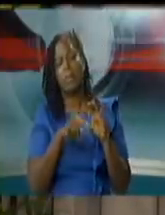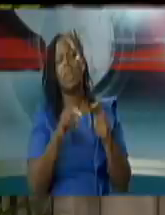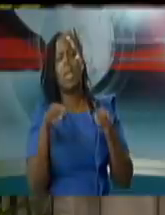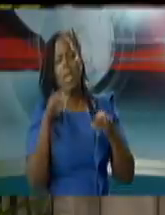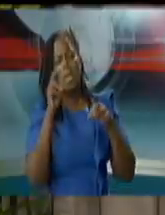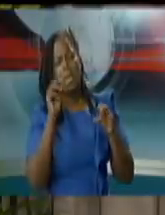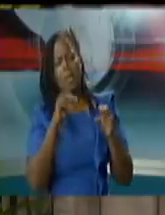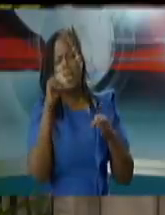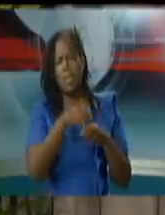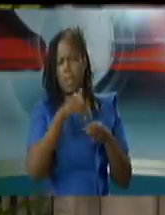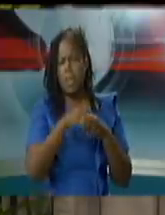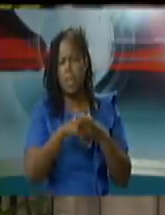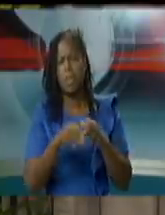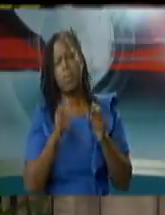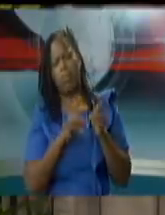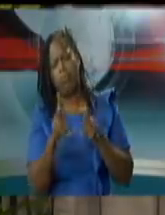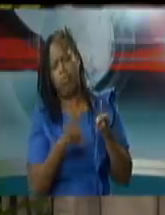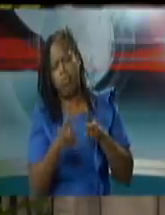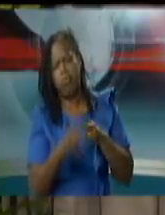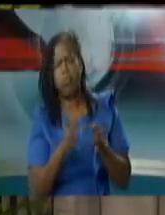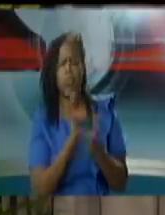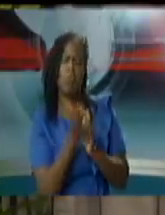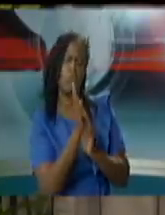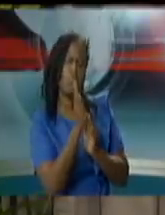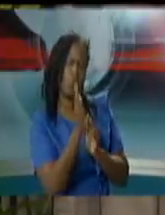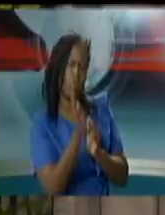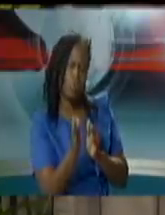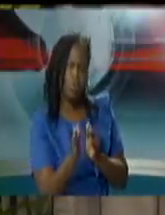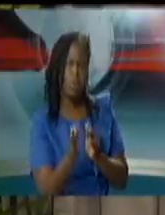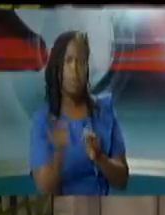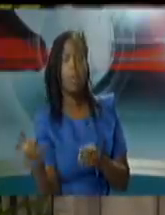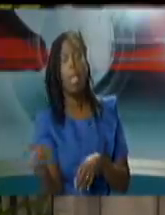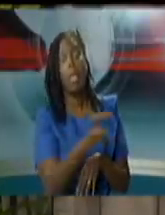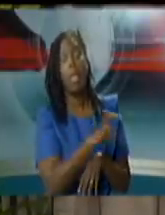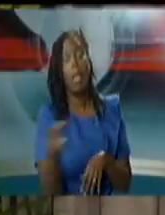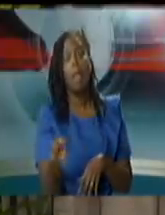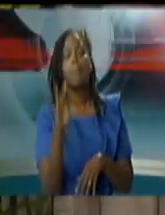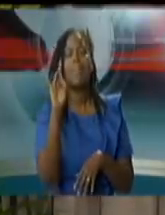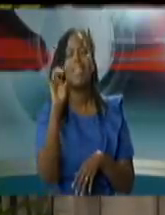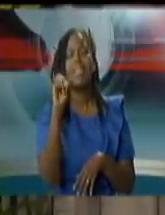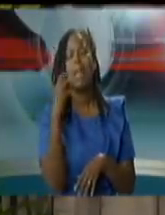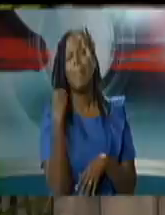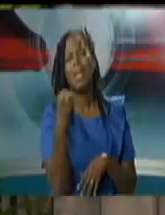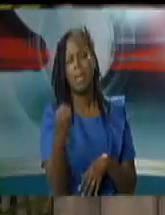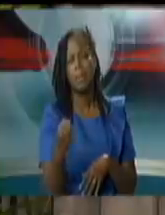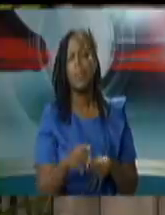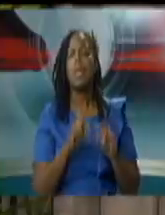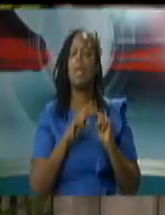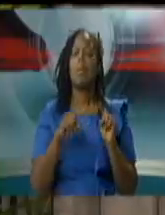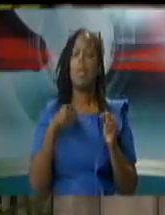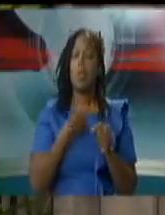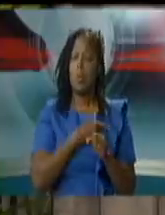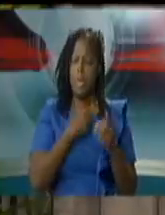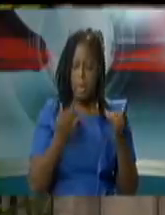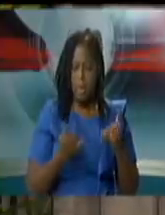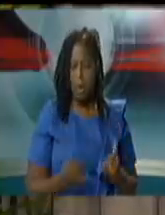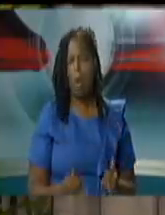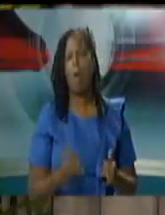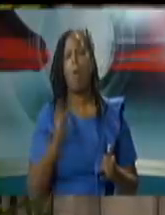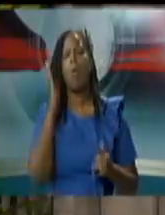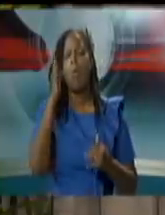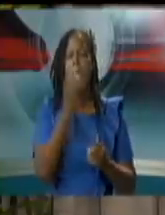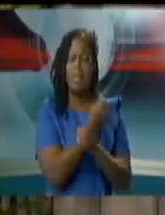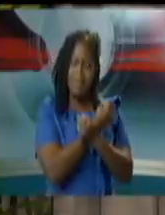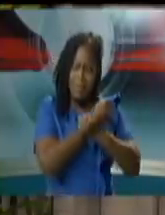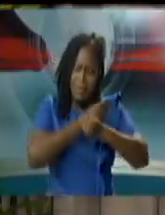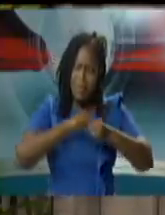master christian morris allen has come to significantly save this country money the containers were purchased